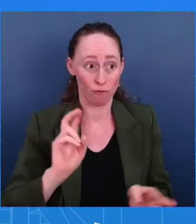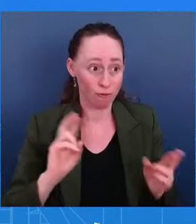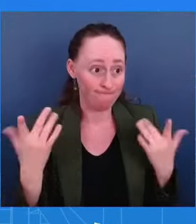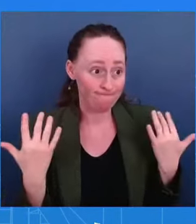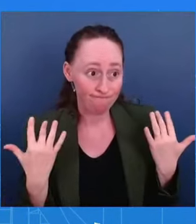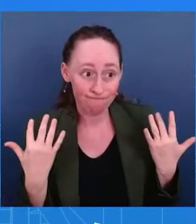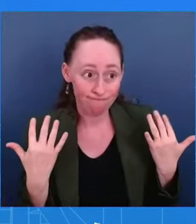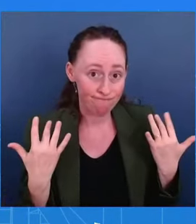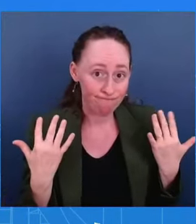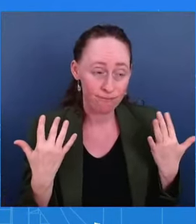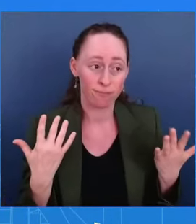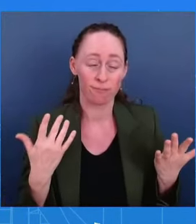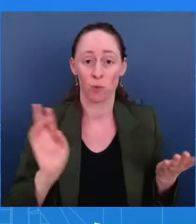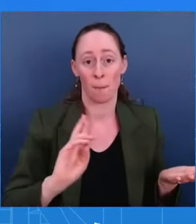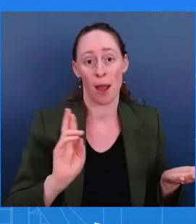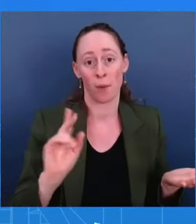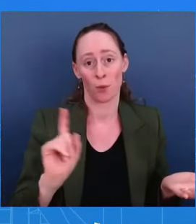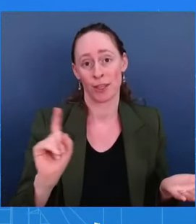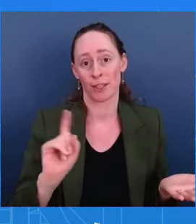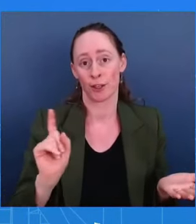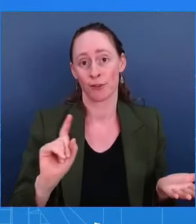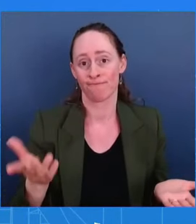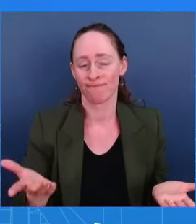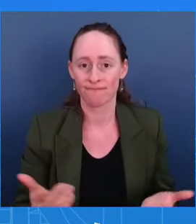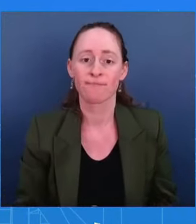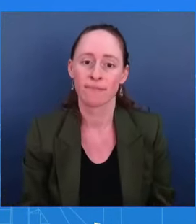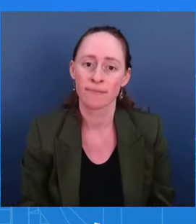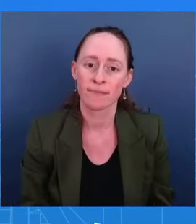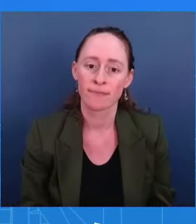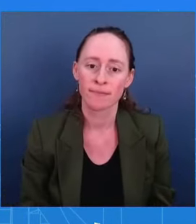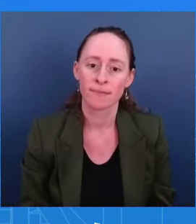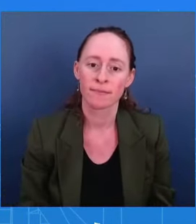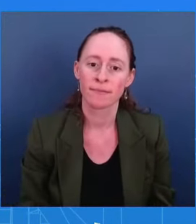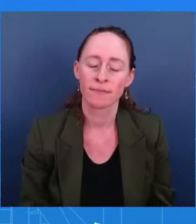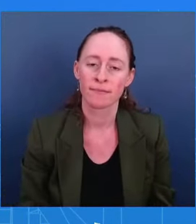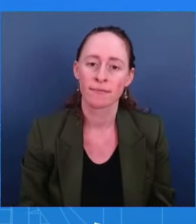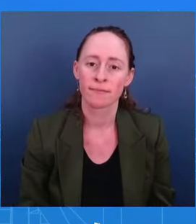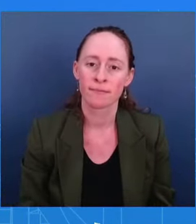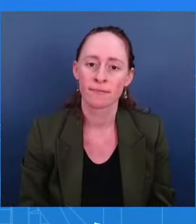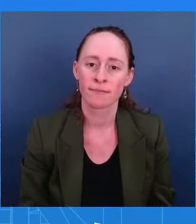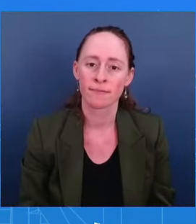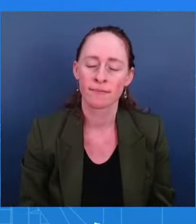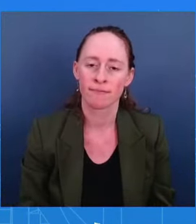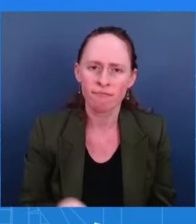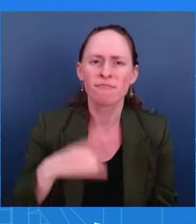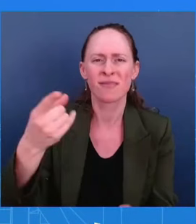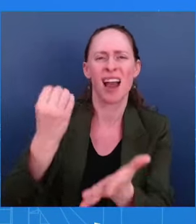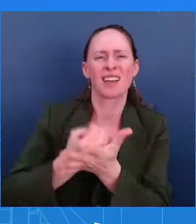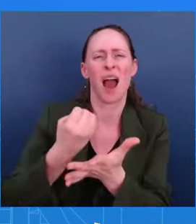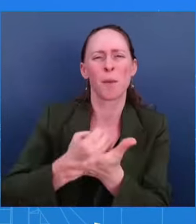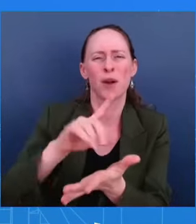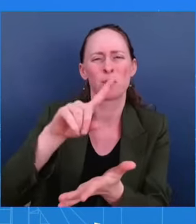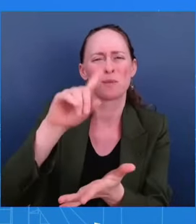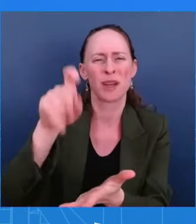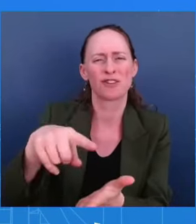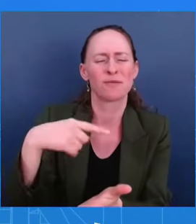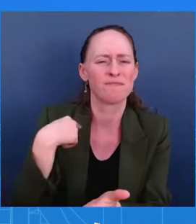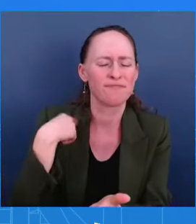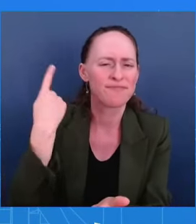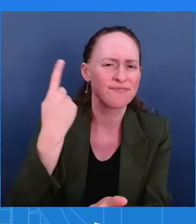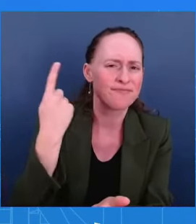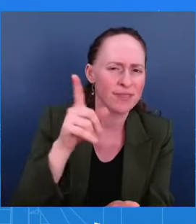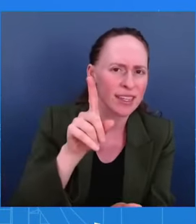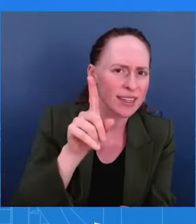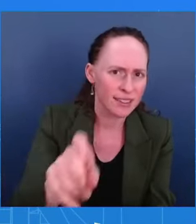Okay, Ed. Thanks, Irene. I'm going to ask you about the economy. So the Jolts report came out that shows that 7.7 million jobs are open